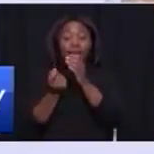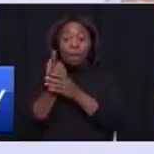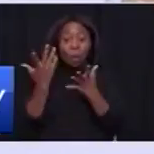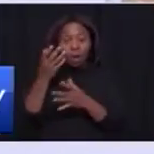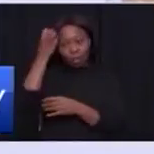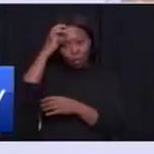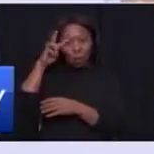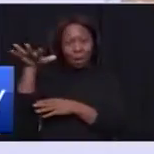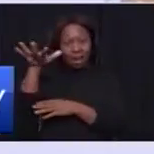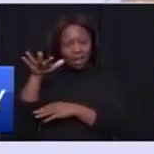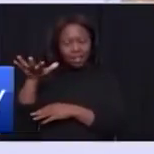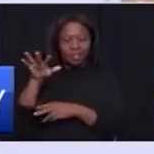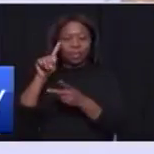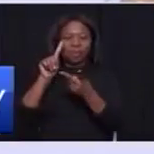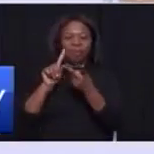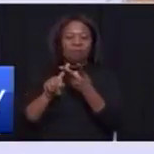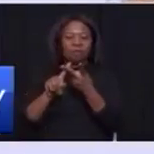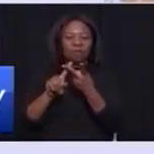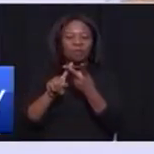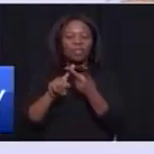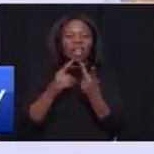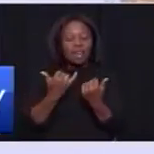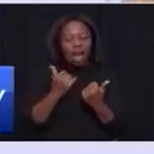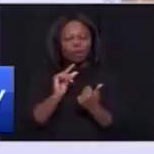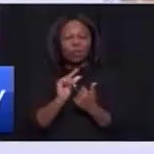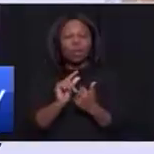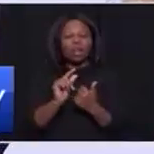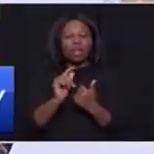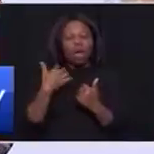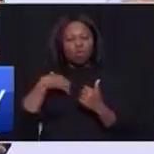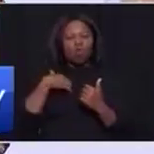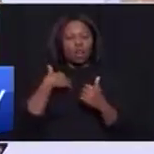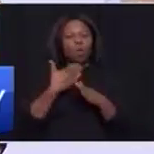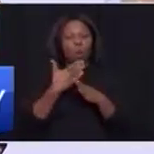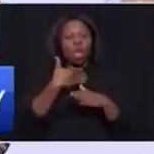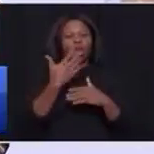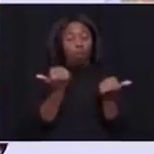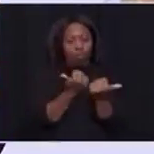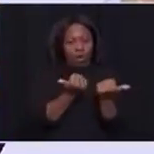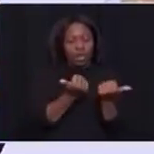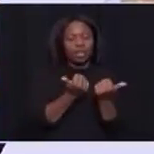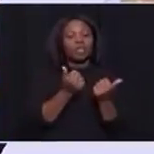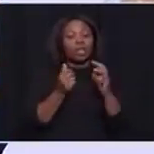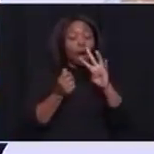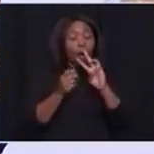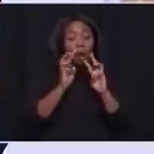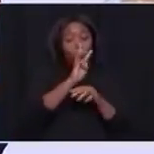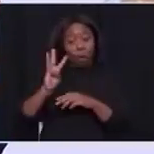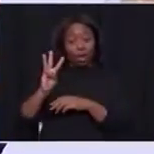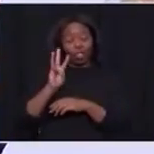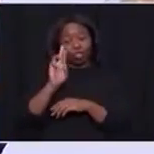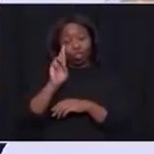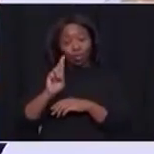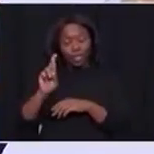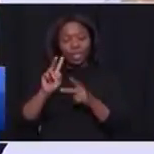Suwani. It will happen in, as is happening already in Ekuruleni. It will happen in the West Rand. It will